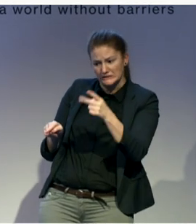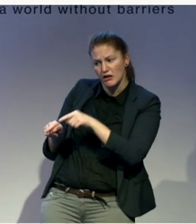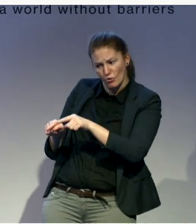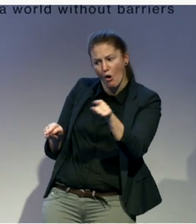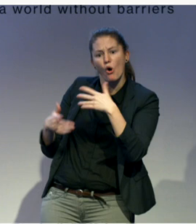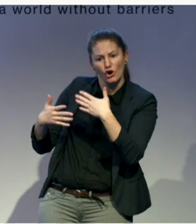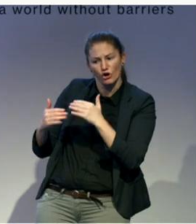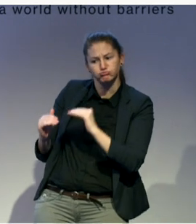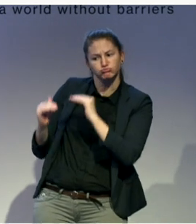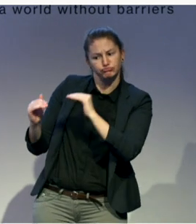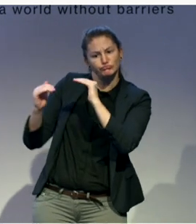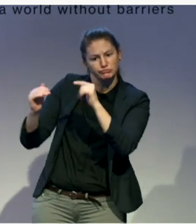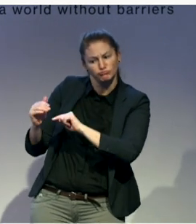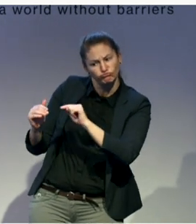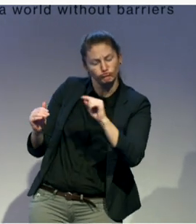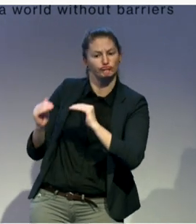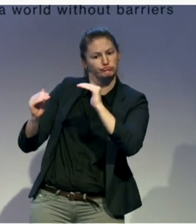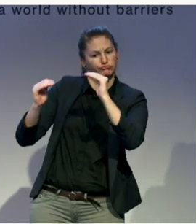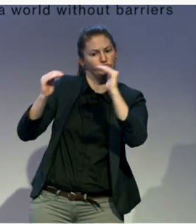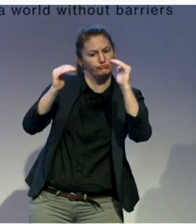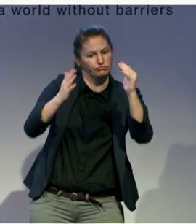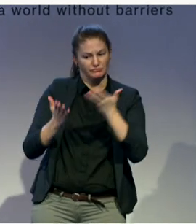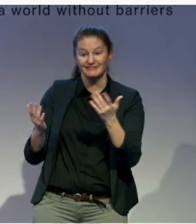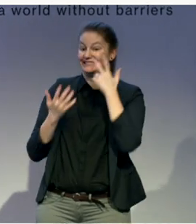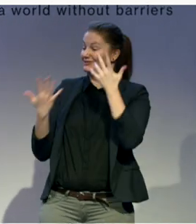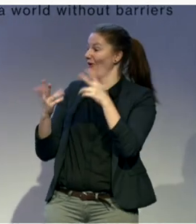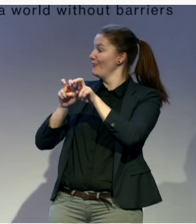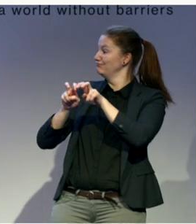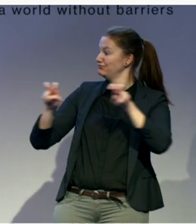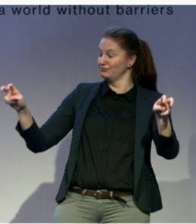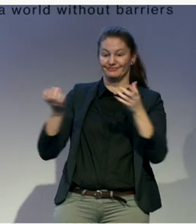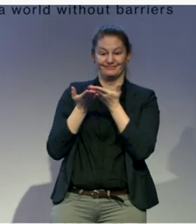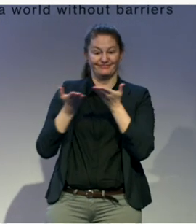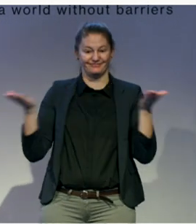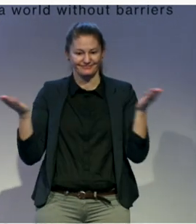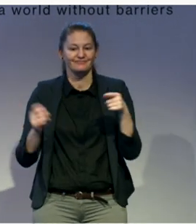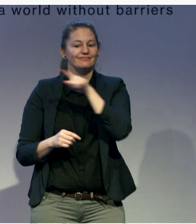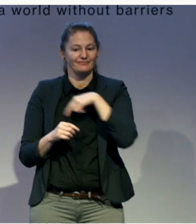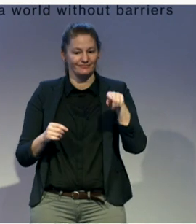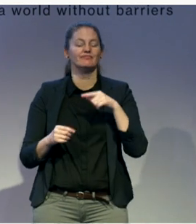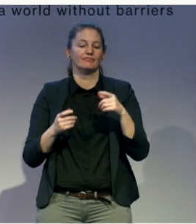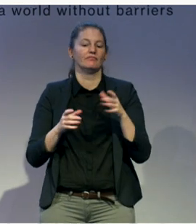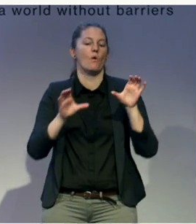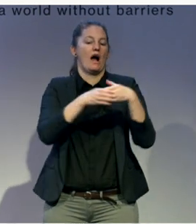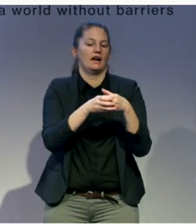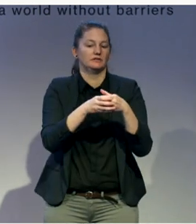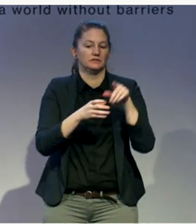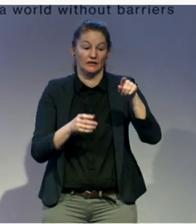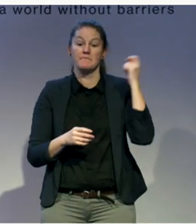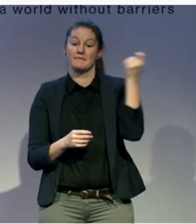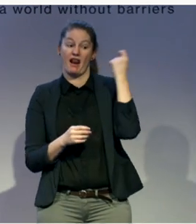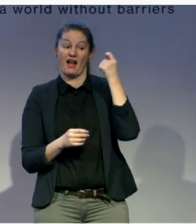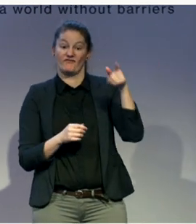our panelists here represent the Federation of Disability Organizations in Malawi that's been working to expand the participation of people with